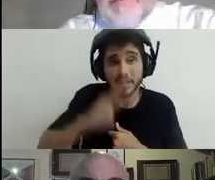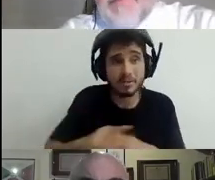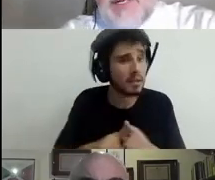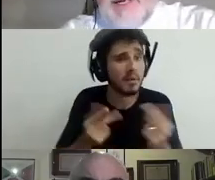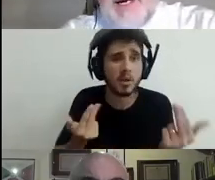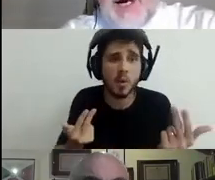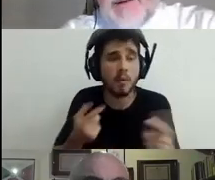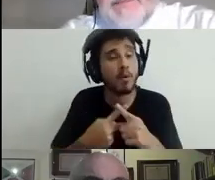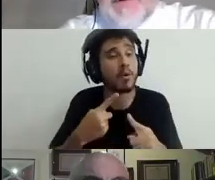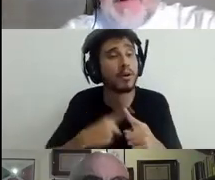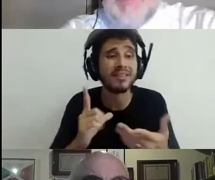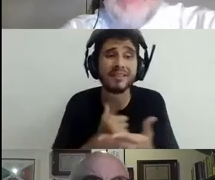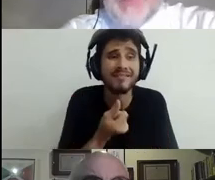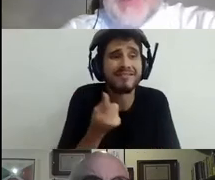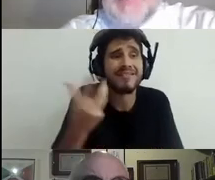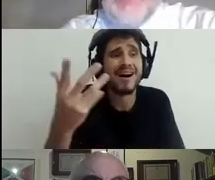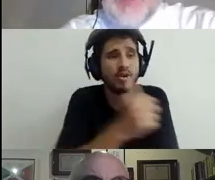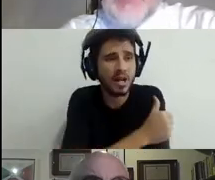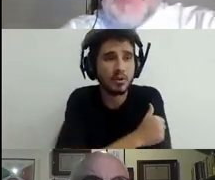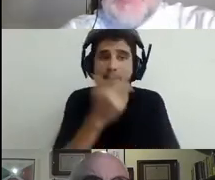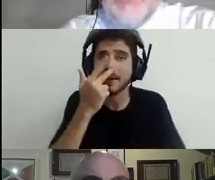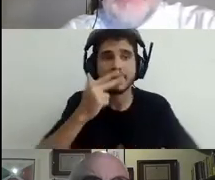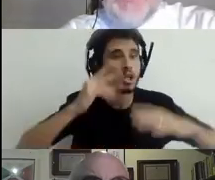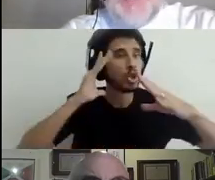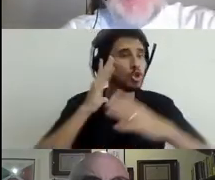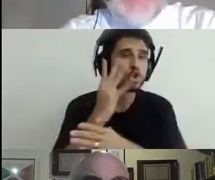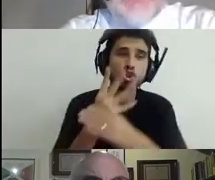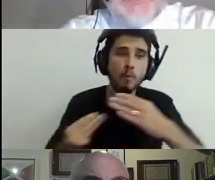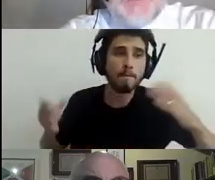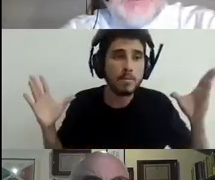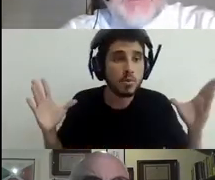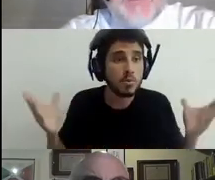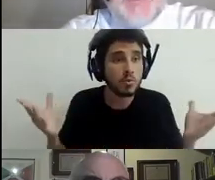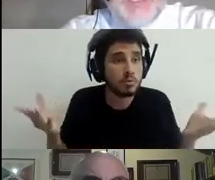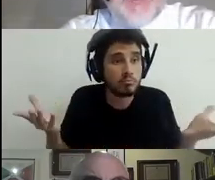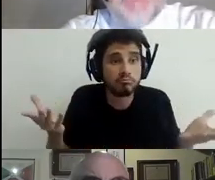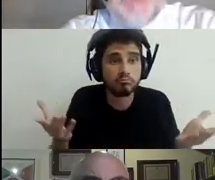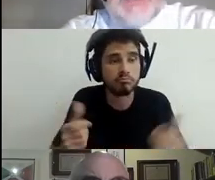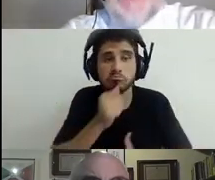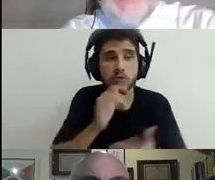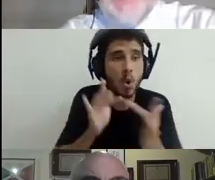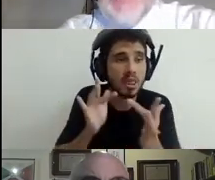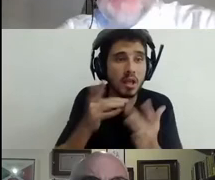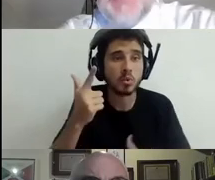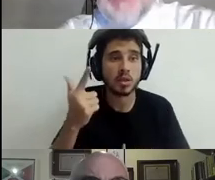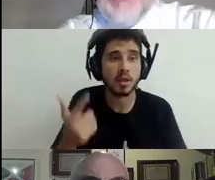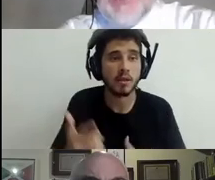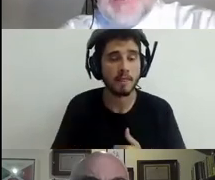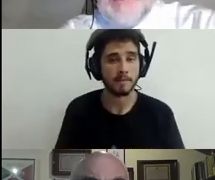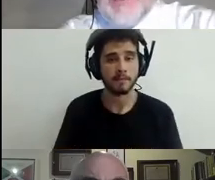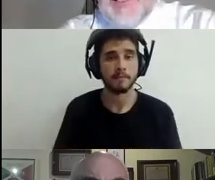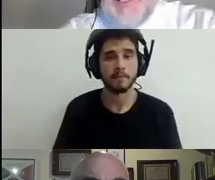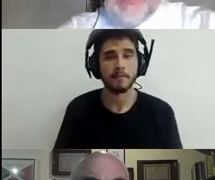Some are within reach of schools, but they don't have an effective learning